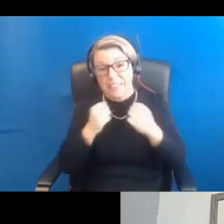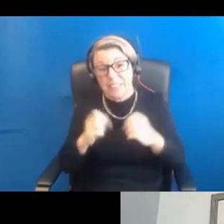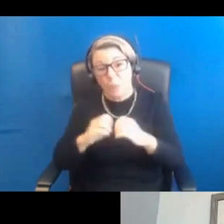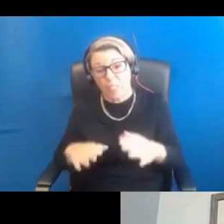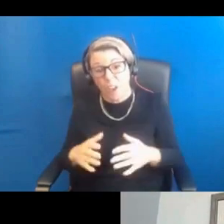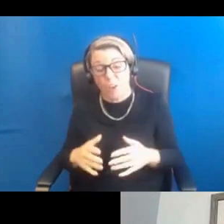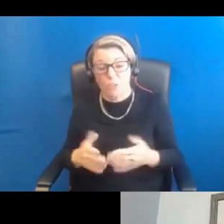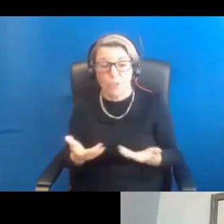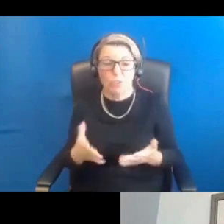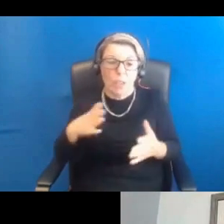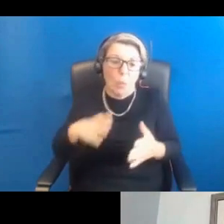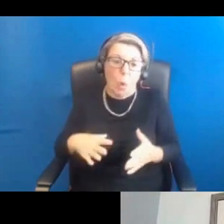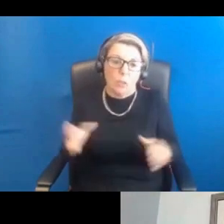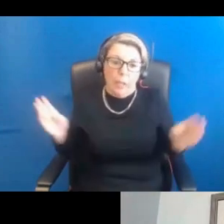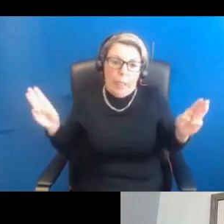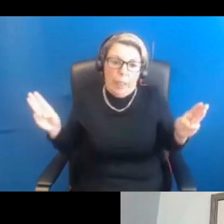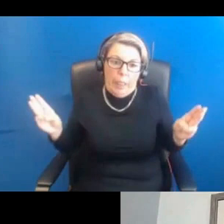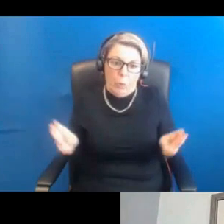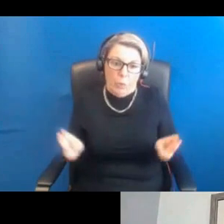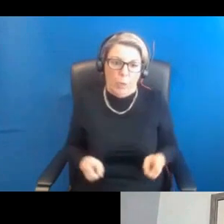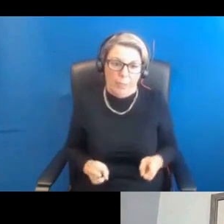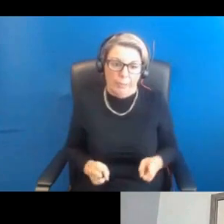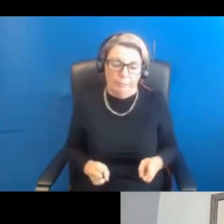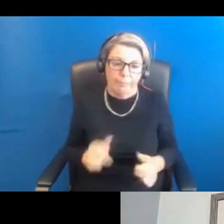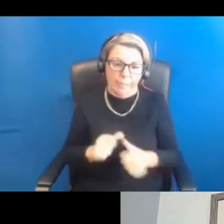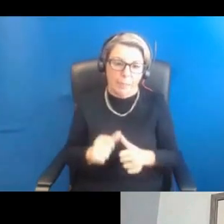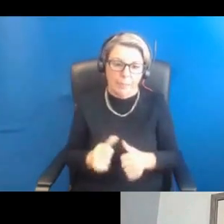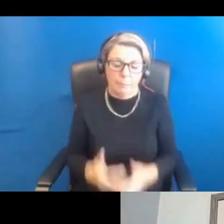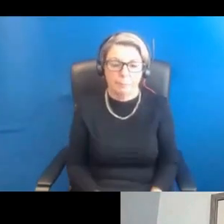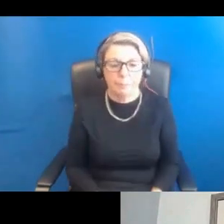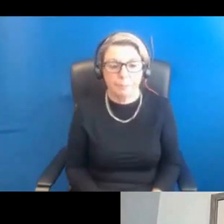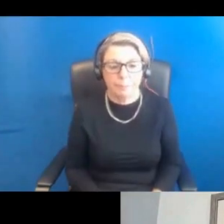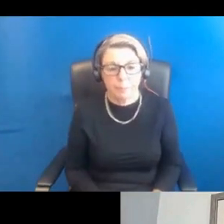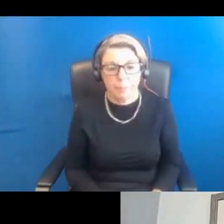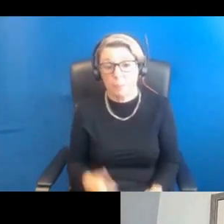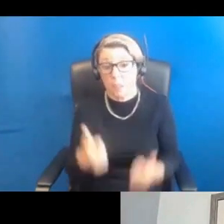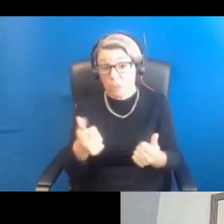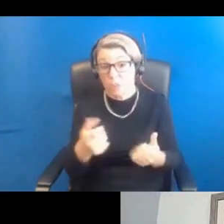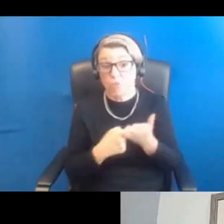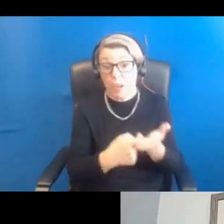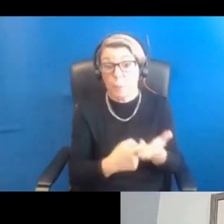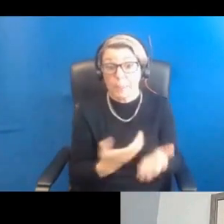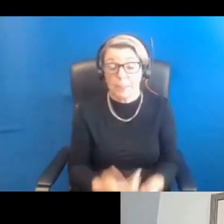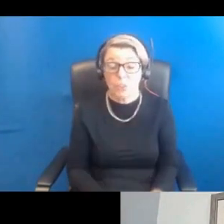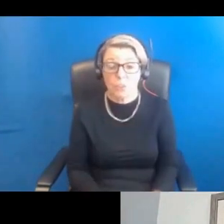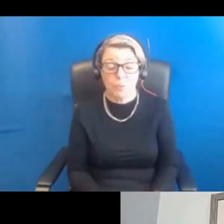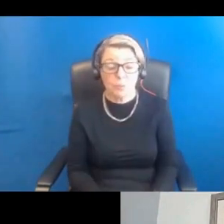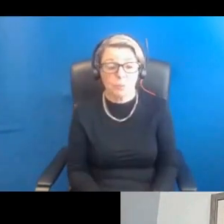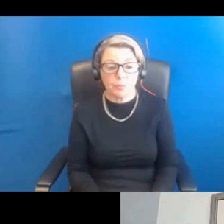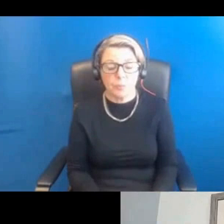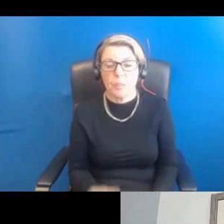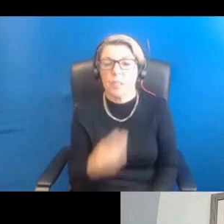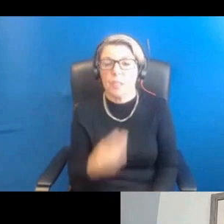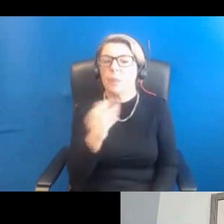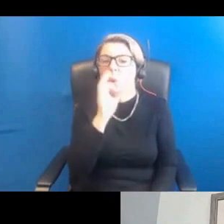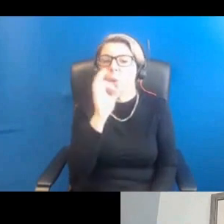Thanks very much. Yes, that's that's probably a good good recommendation. And there are a few questions coming up, Professor Duncan,